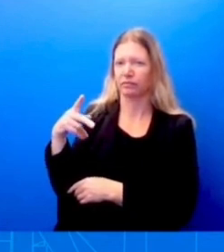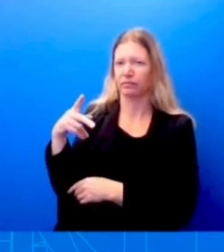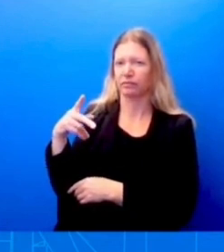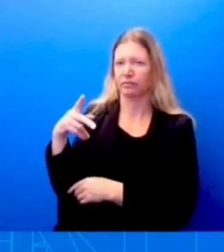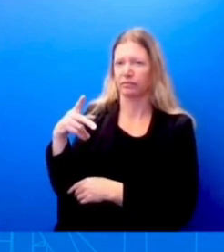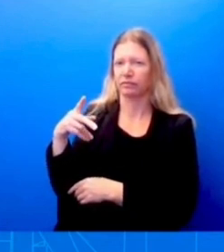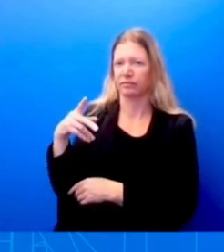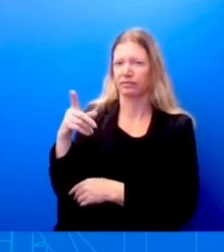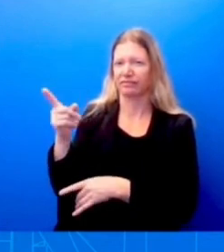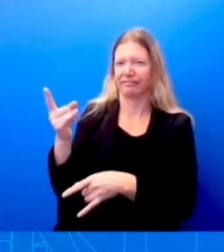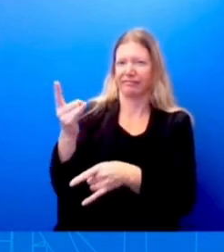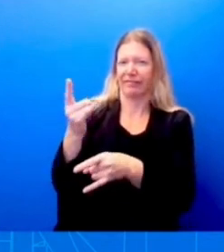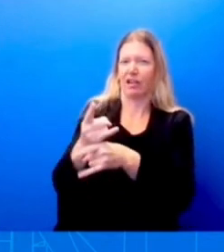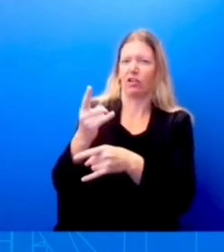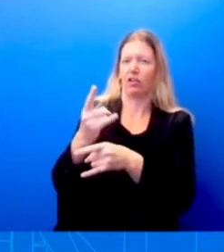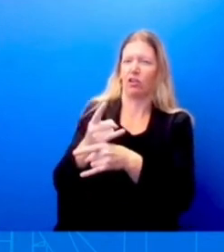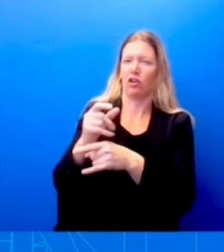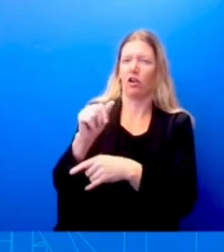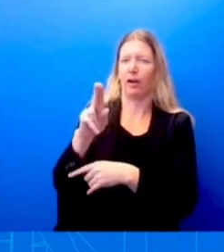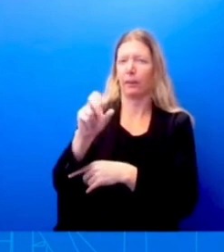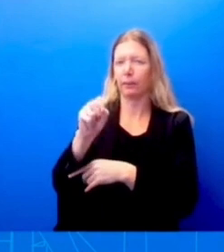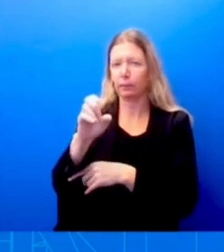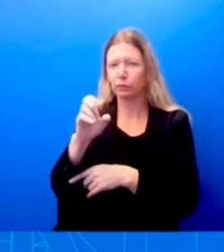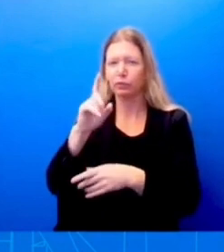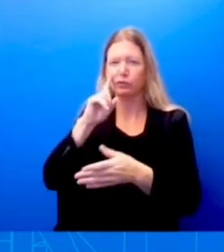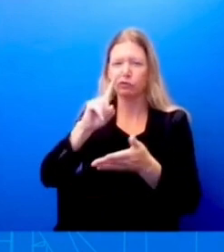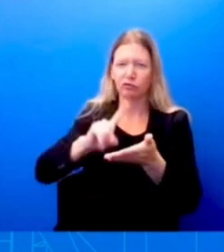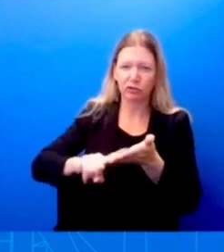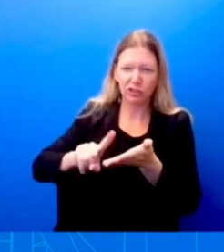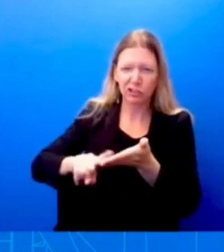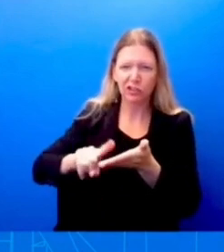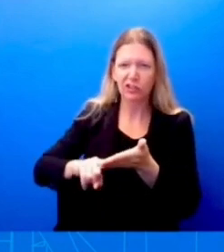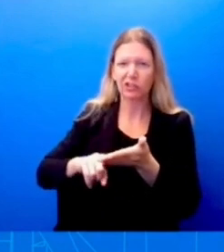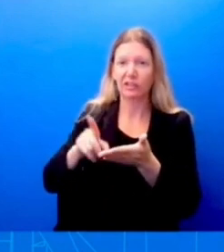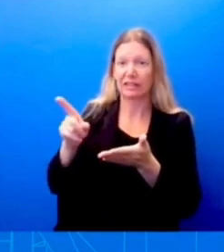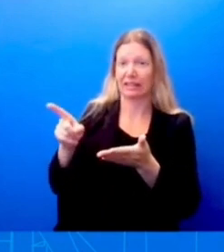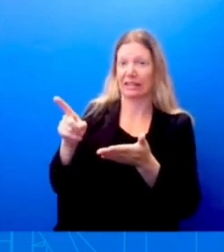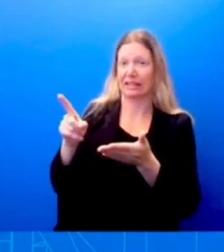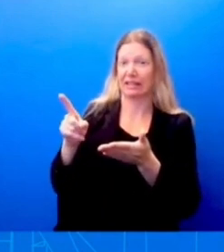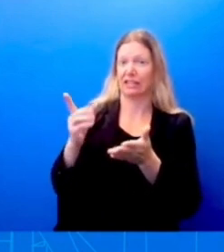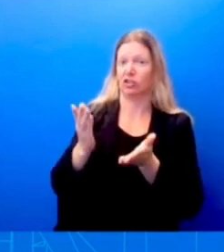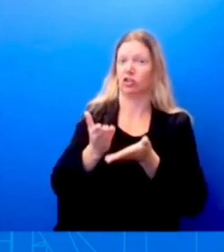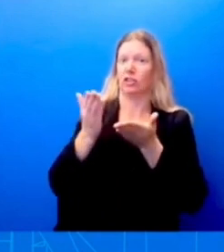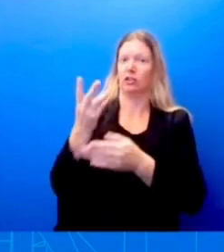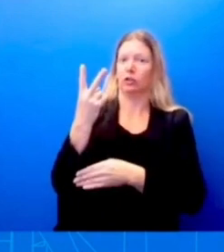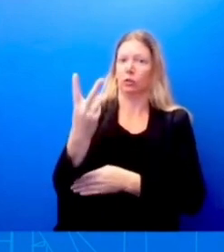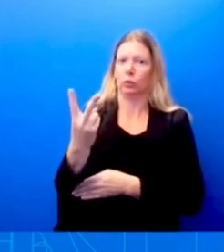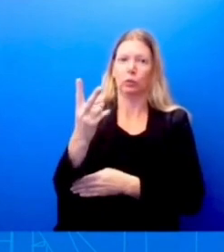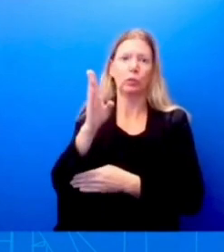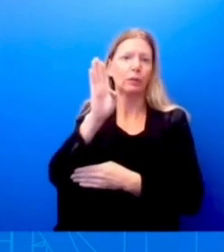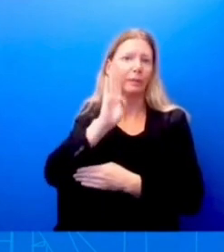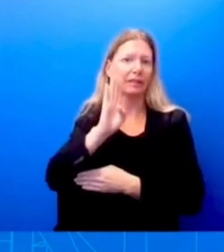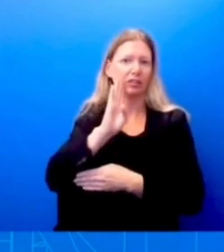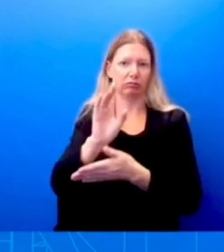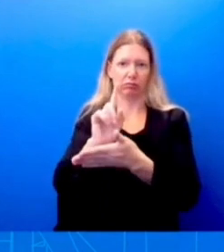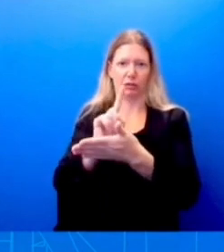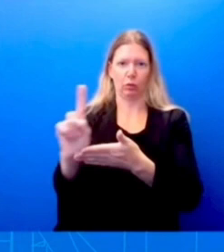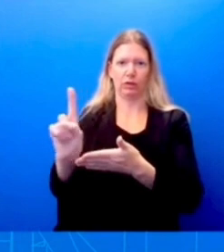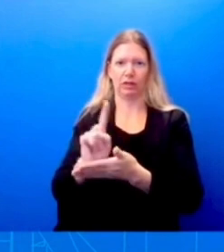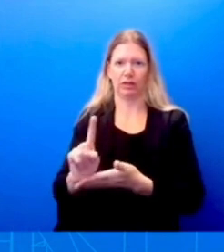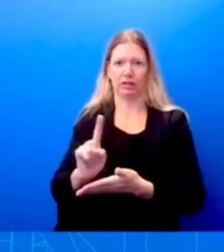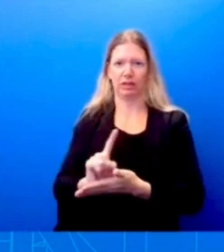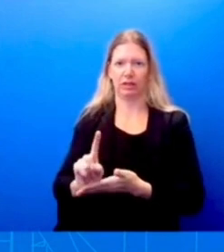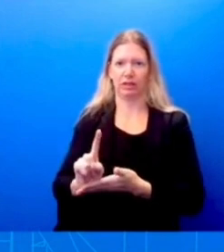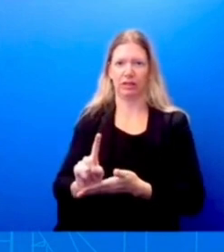Canada and recommend just two beers a week. How do you guys think that's going to go? Let me tell you what I'm not going to get involved in, in,